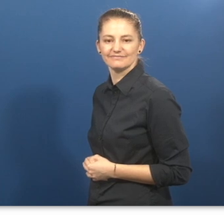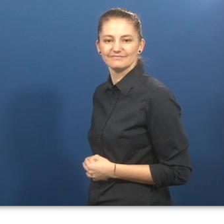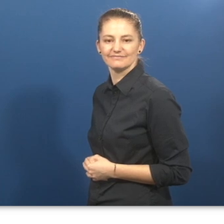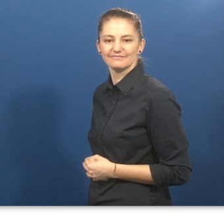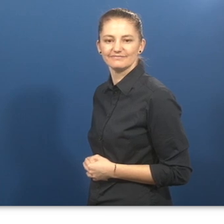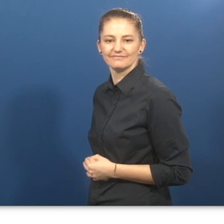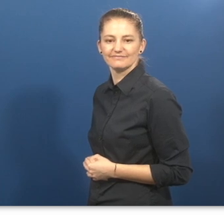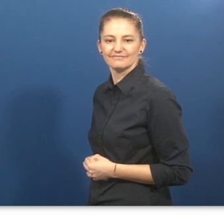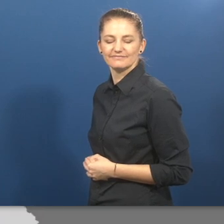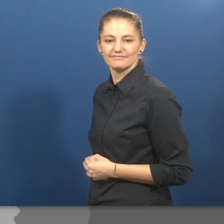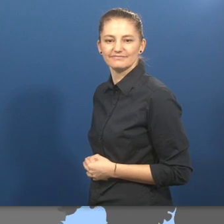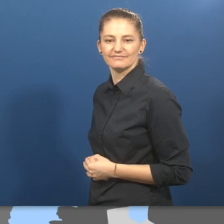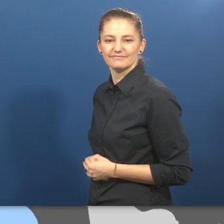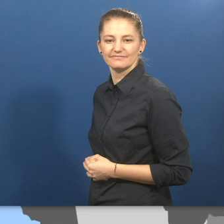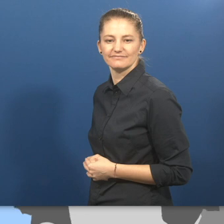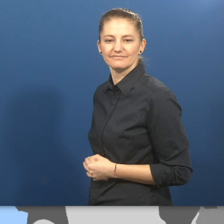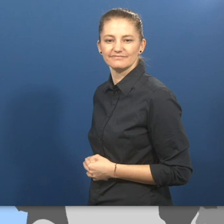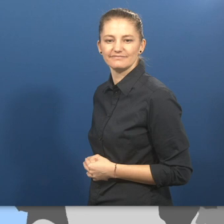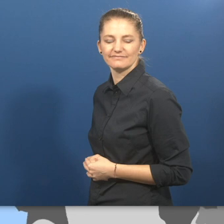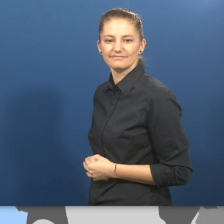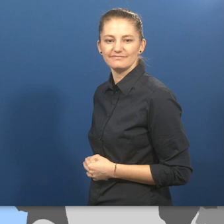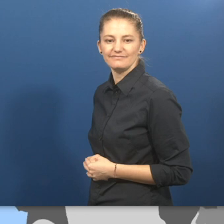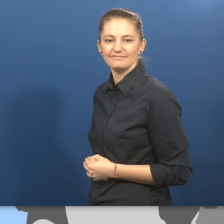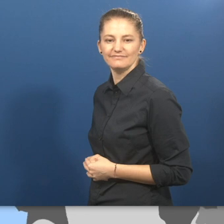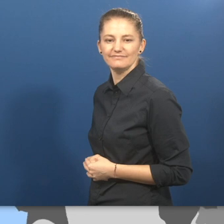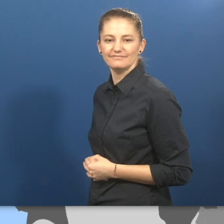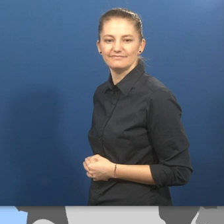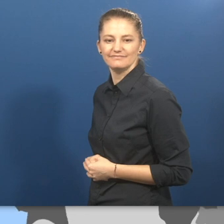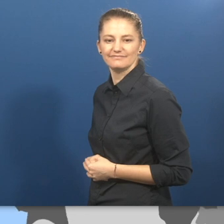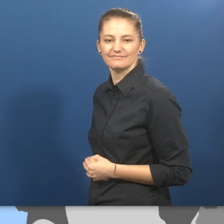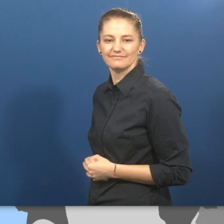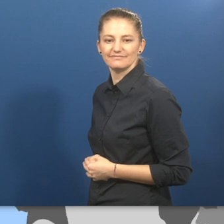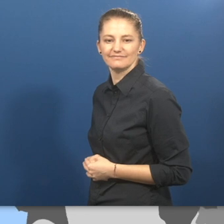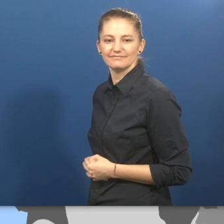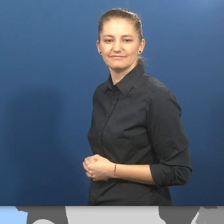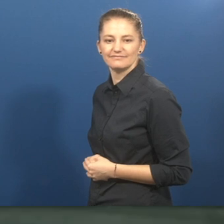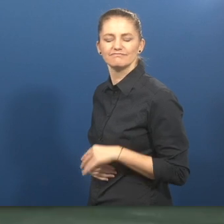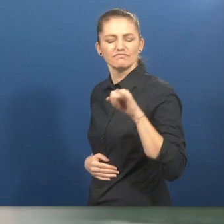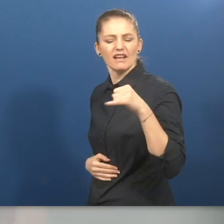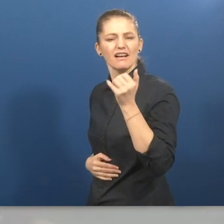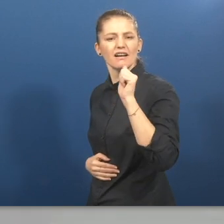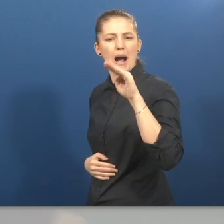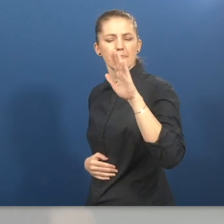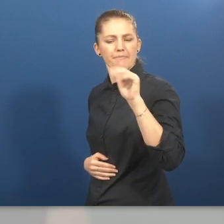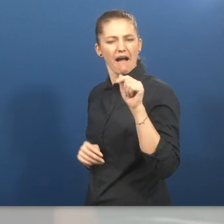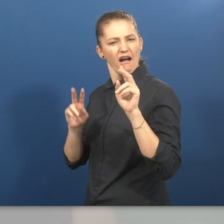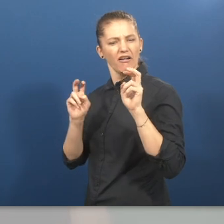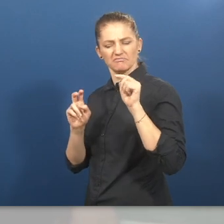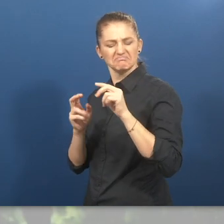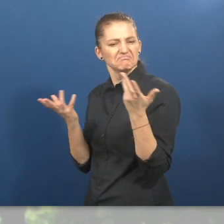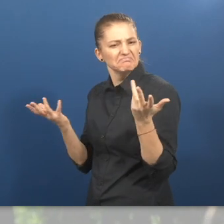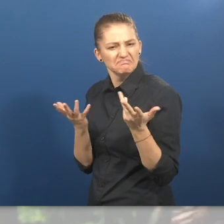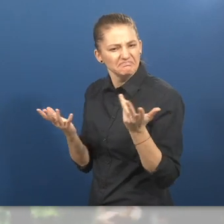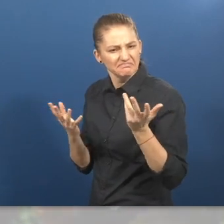for all comprehensive job creation model from east europe expanding internationally what is jamba about